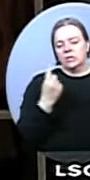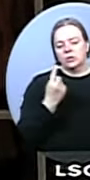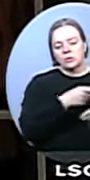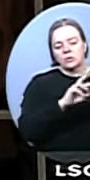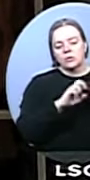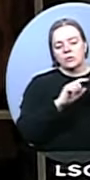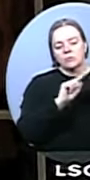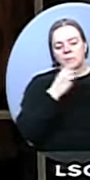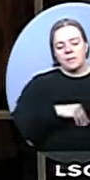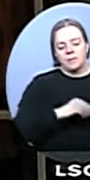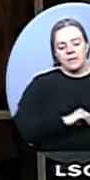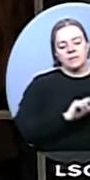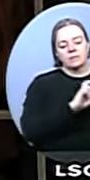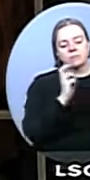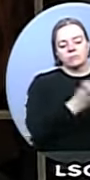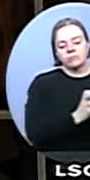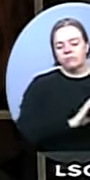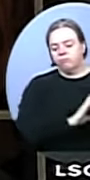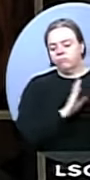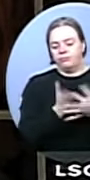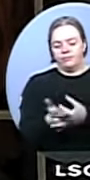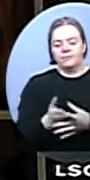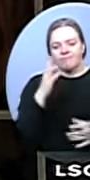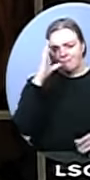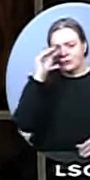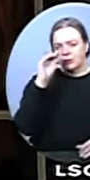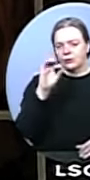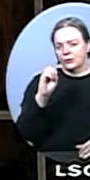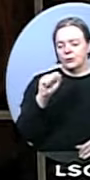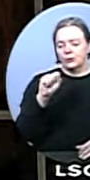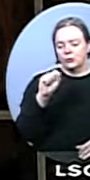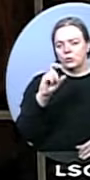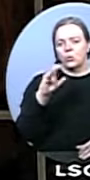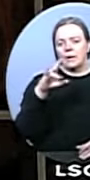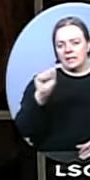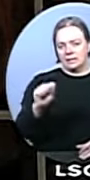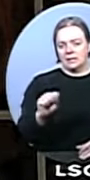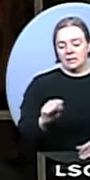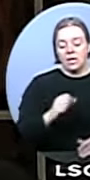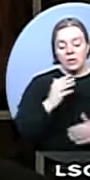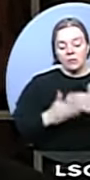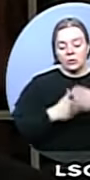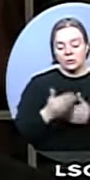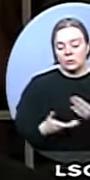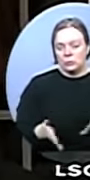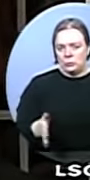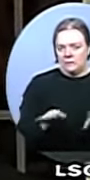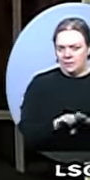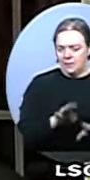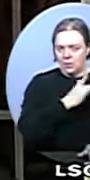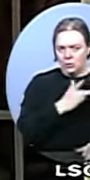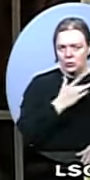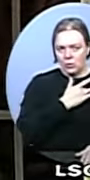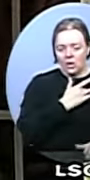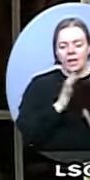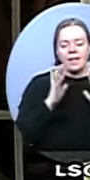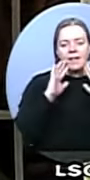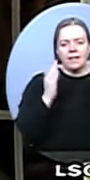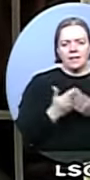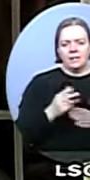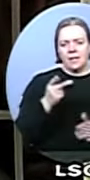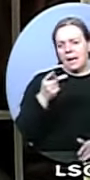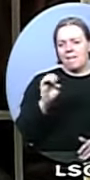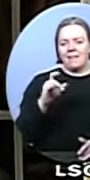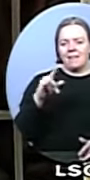here's the kicker. The process closed in June, and five months later, in December, Tom Pentafuntas told national media he didn't know anything